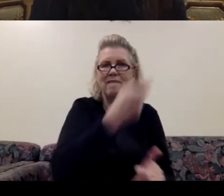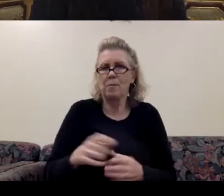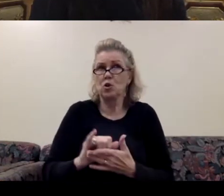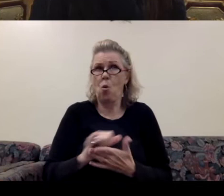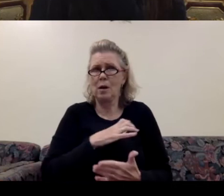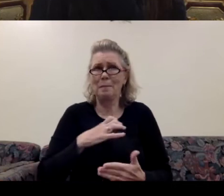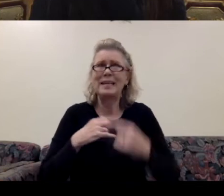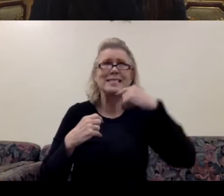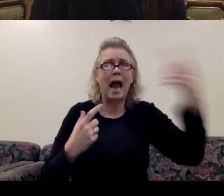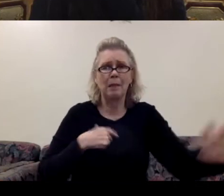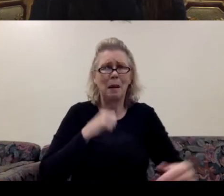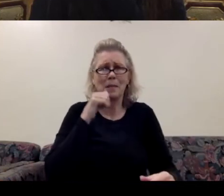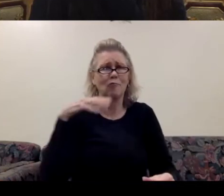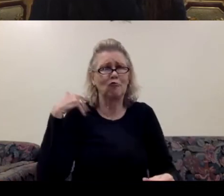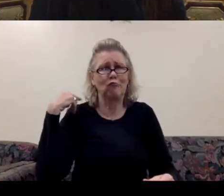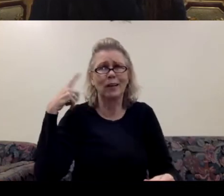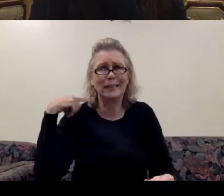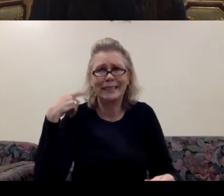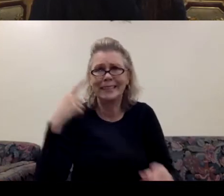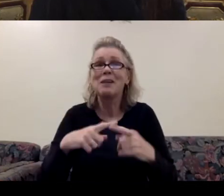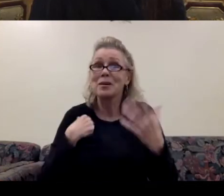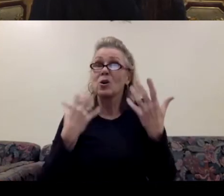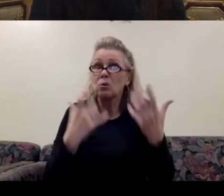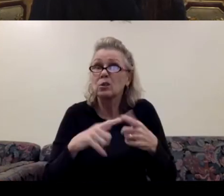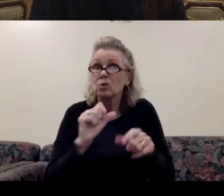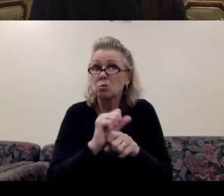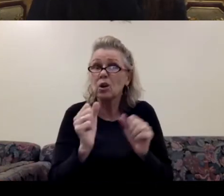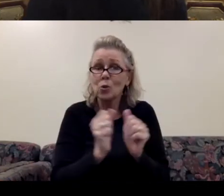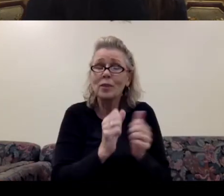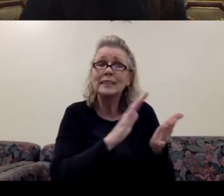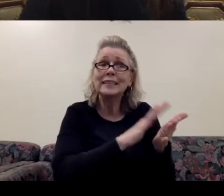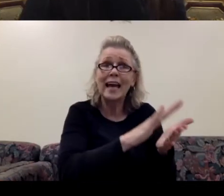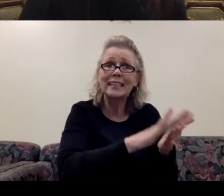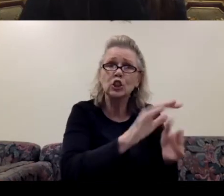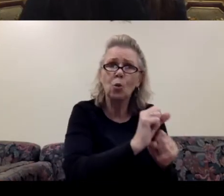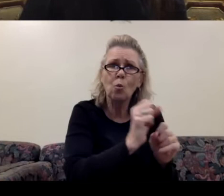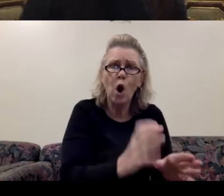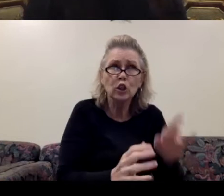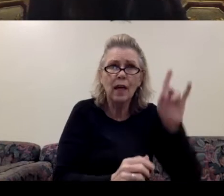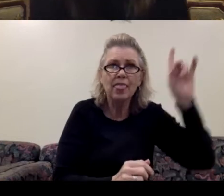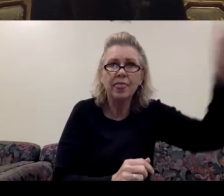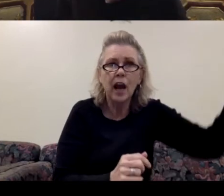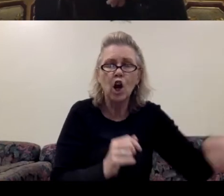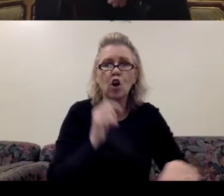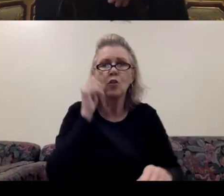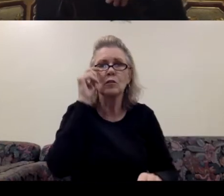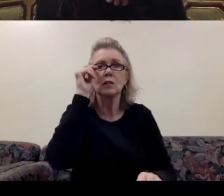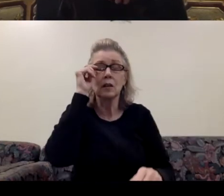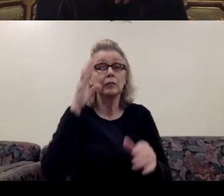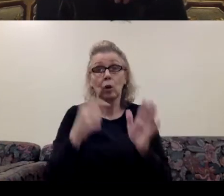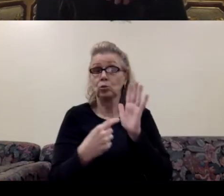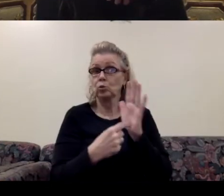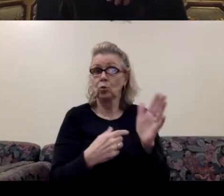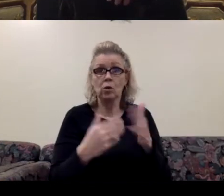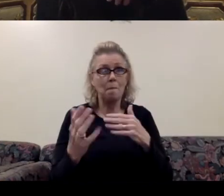crazy, but I want to work with the sanitation workers there to show that no matter where you are,